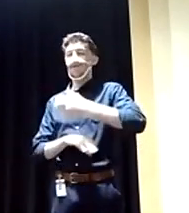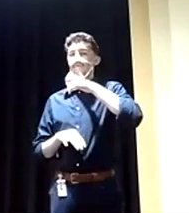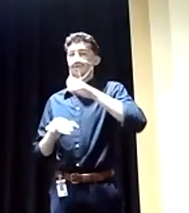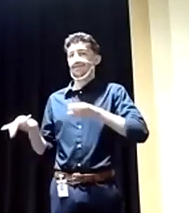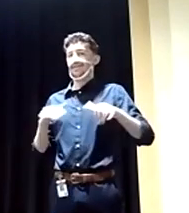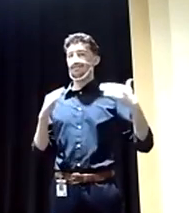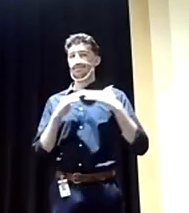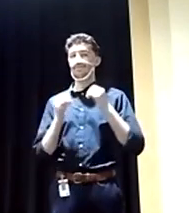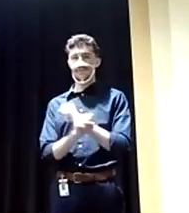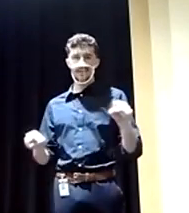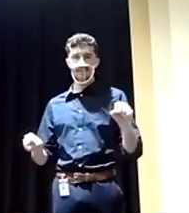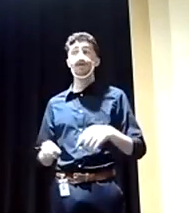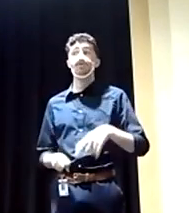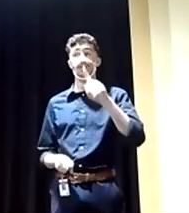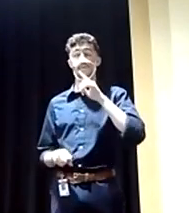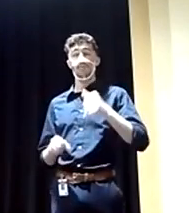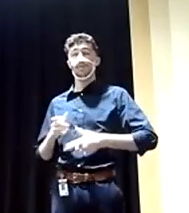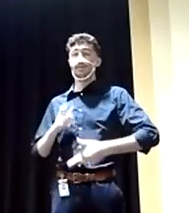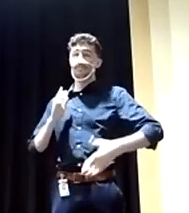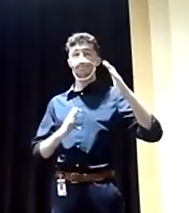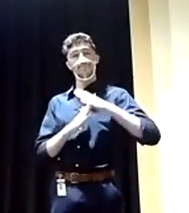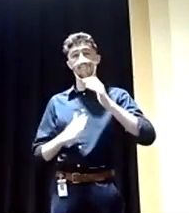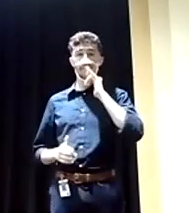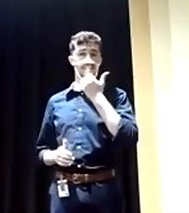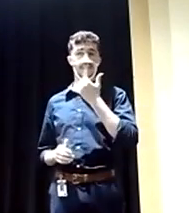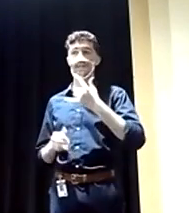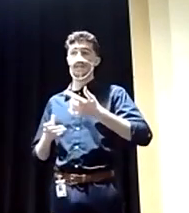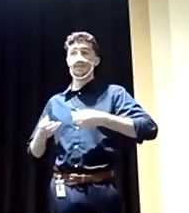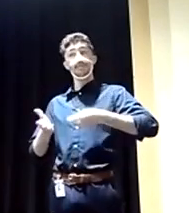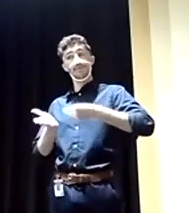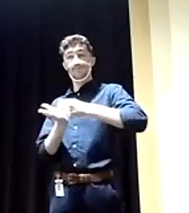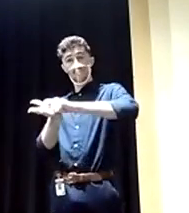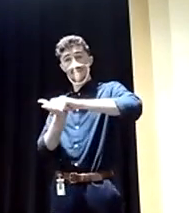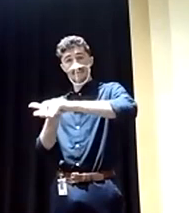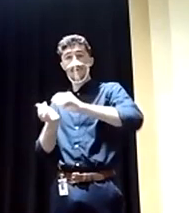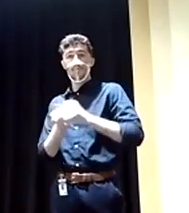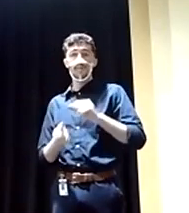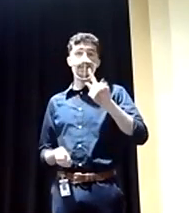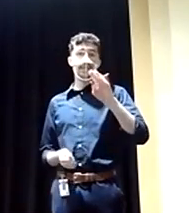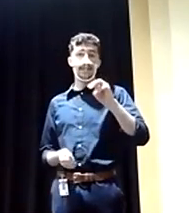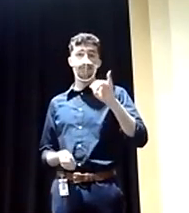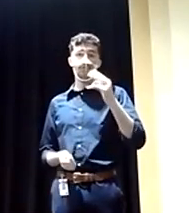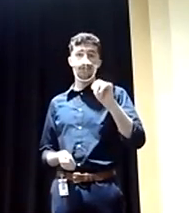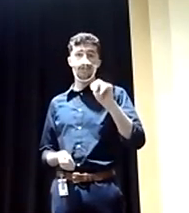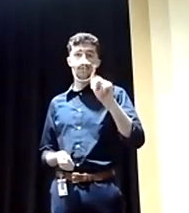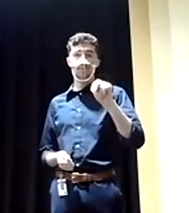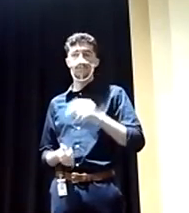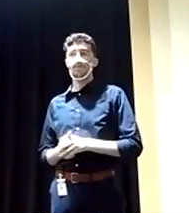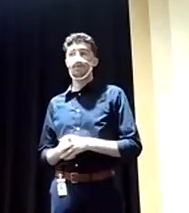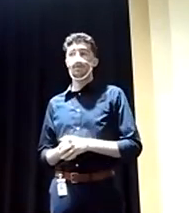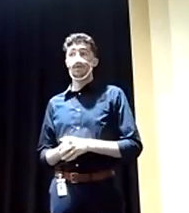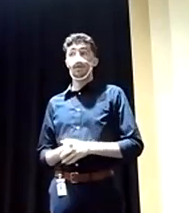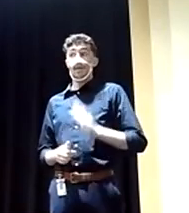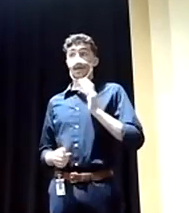mistake for him to be exchanging love letters with Kim Jong-un at a time where we need to be having serious diplomacy,